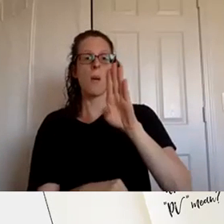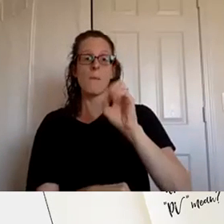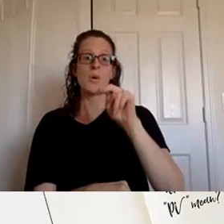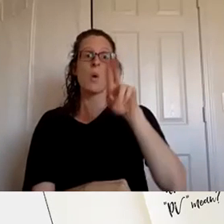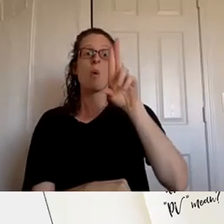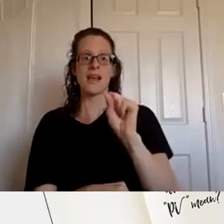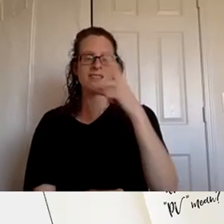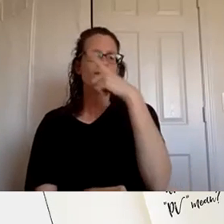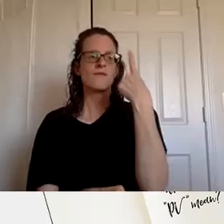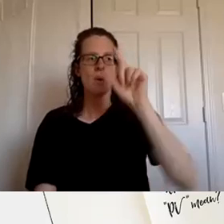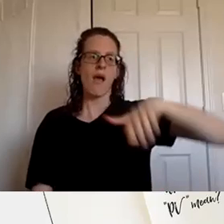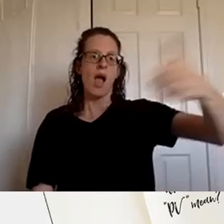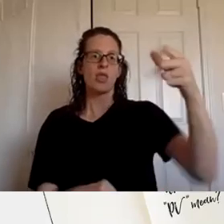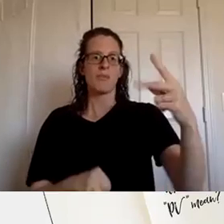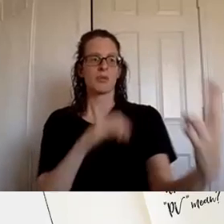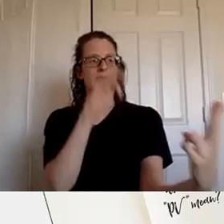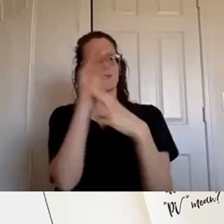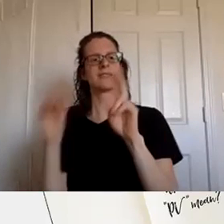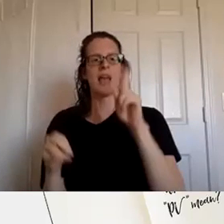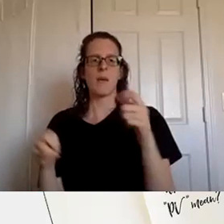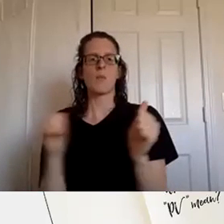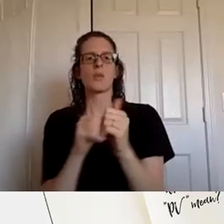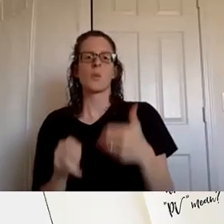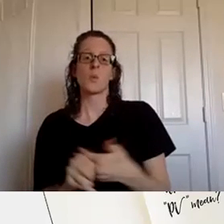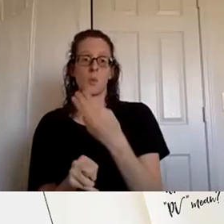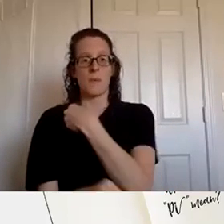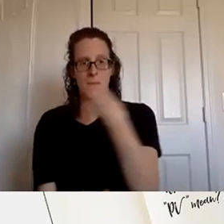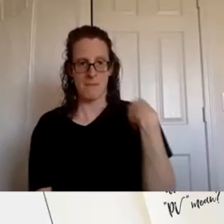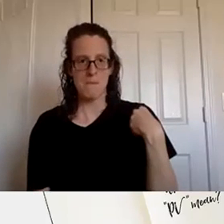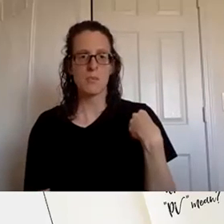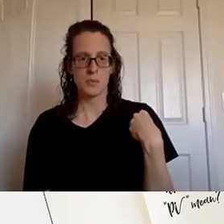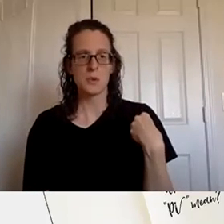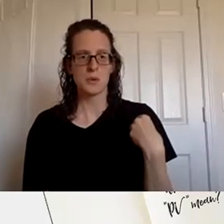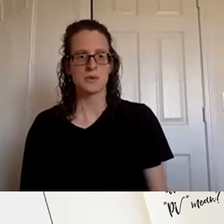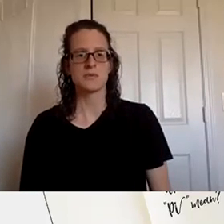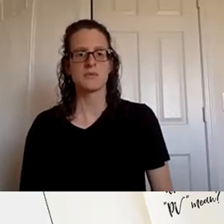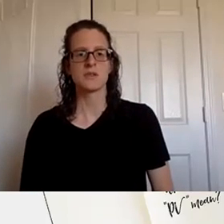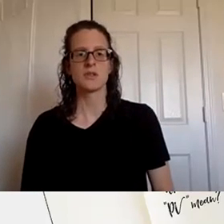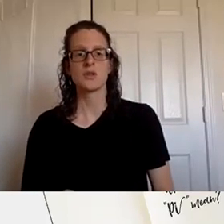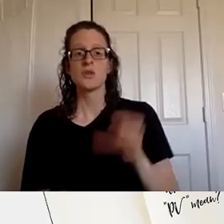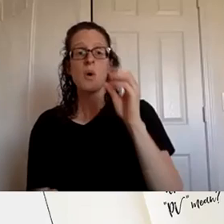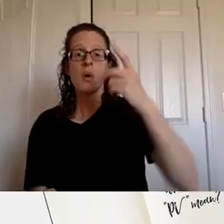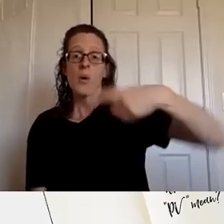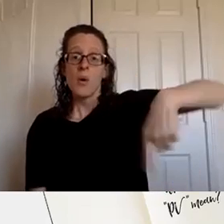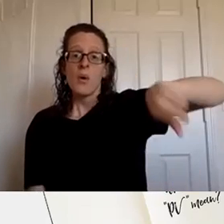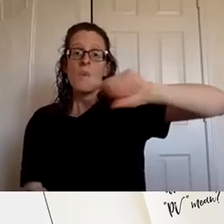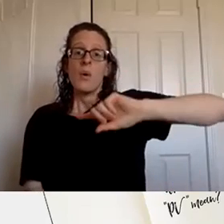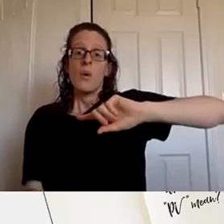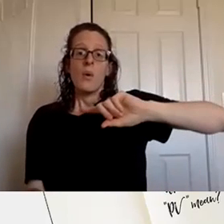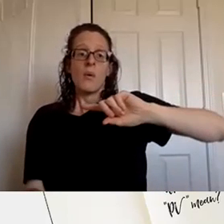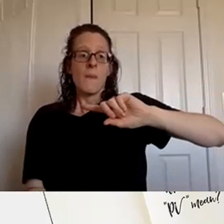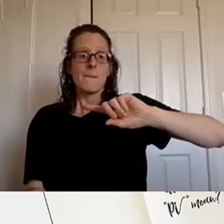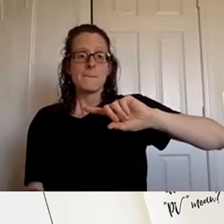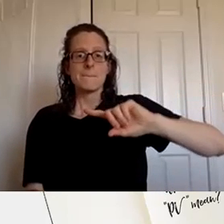um with the new members um so those of us that are doing the